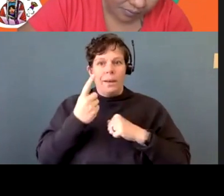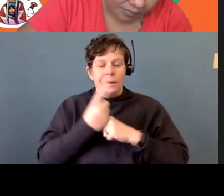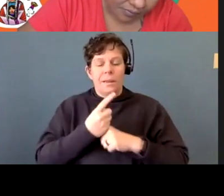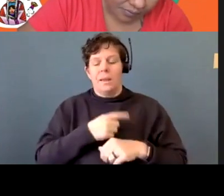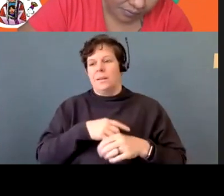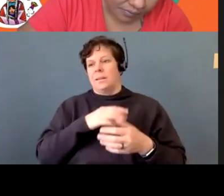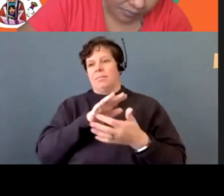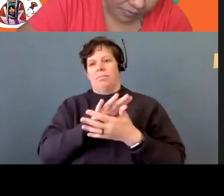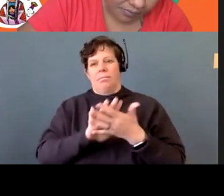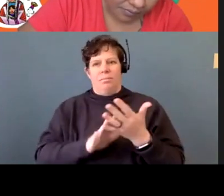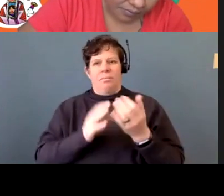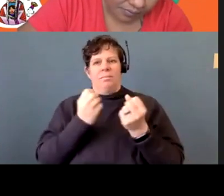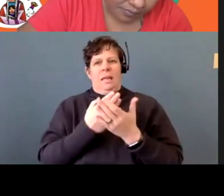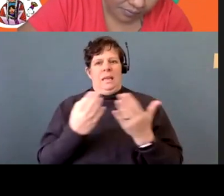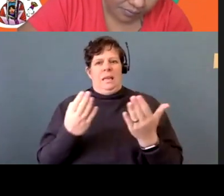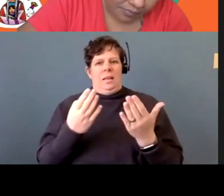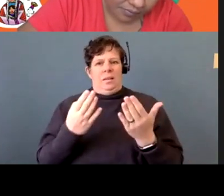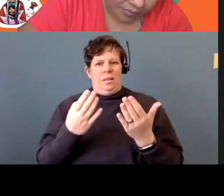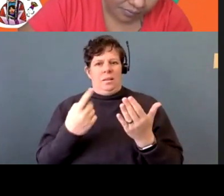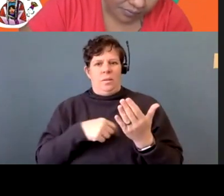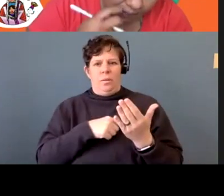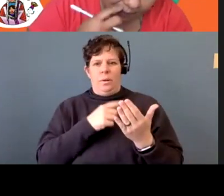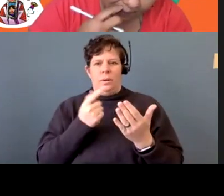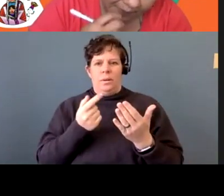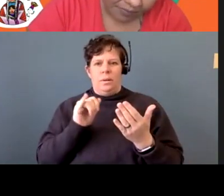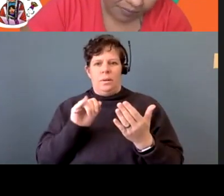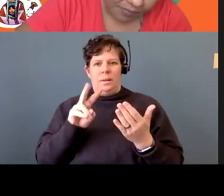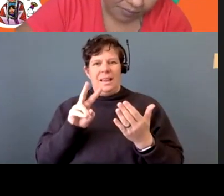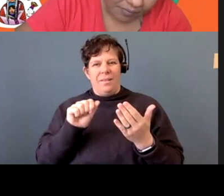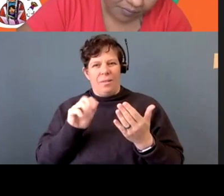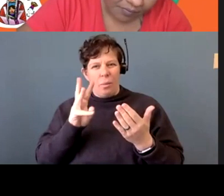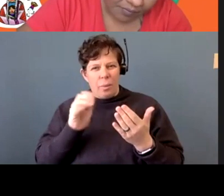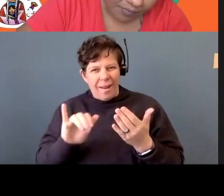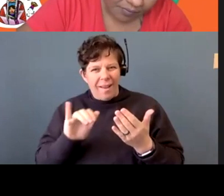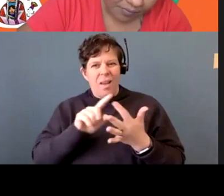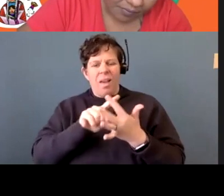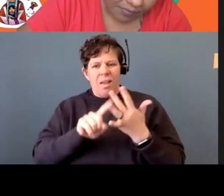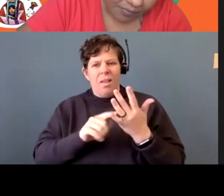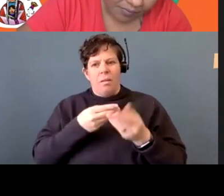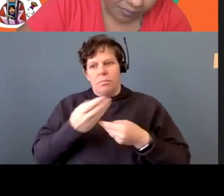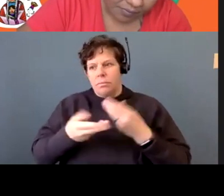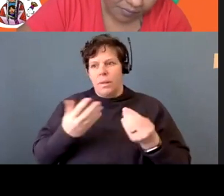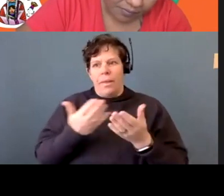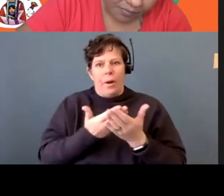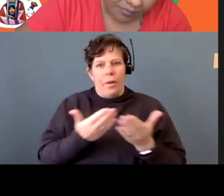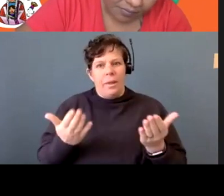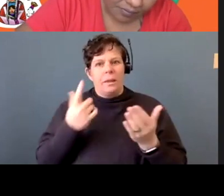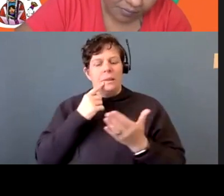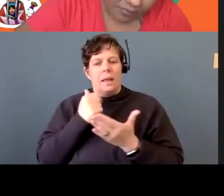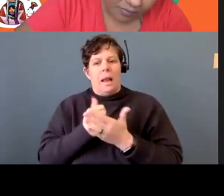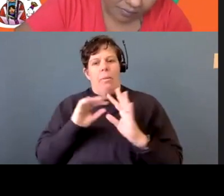the things that are, are people. You don't have the giveaway. You don't have any of these things that help a family process